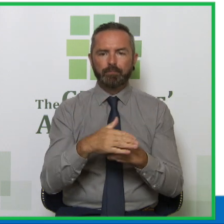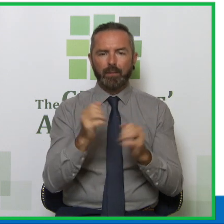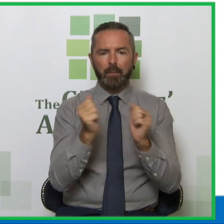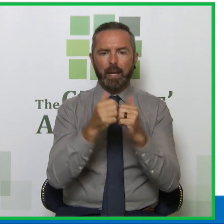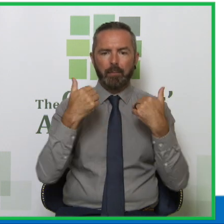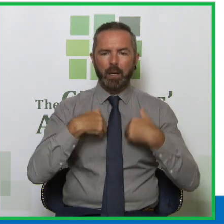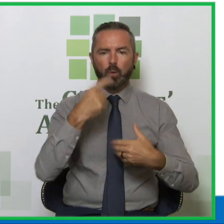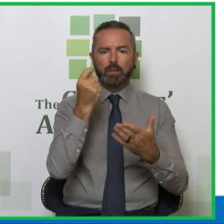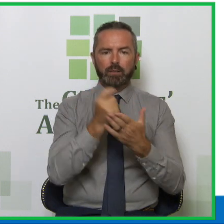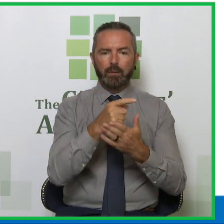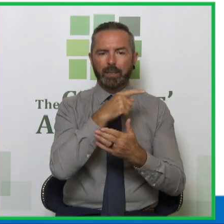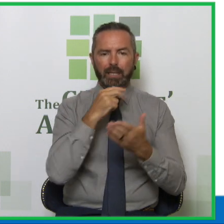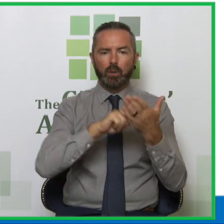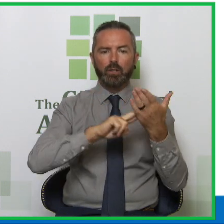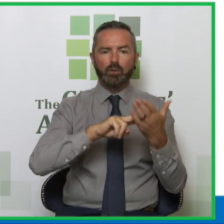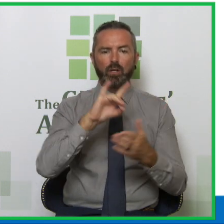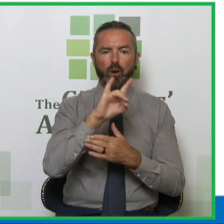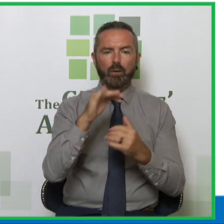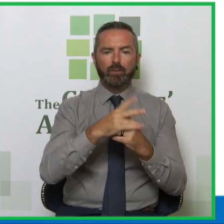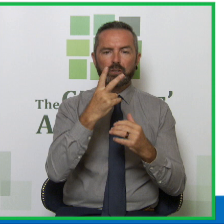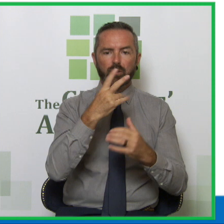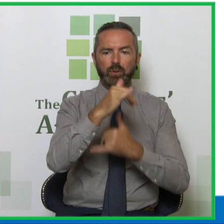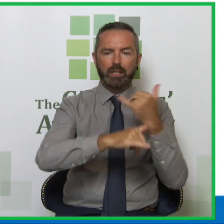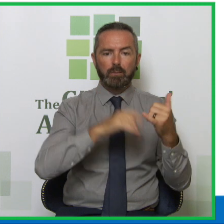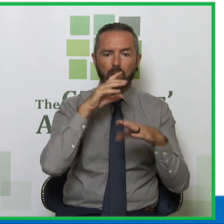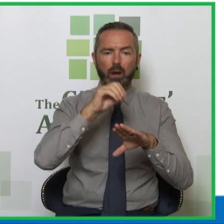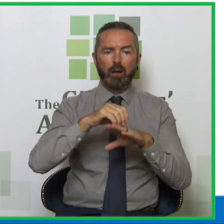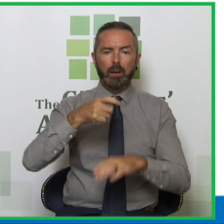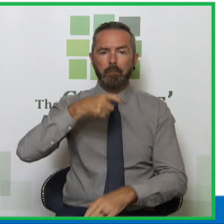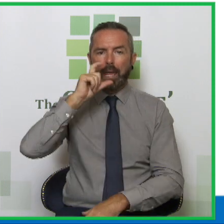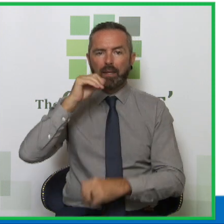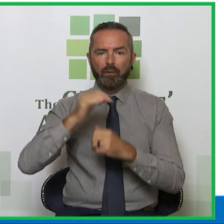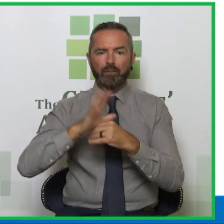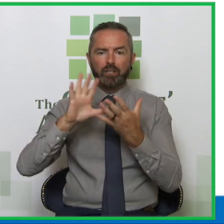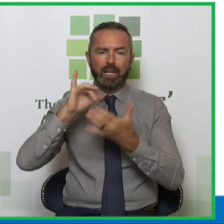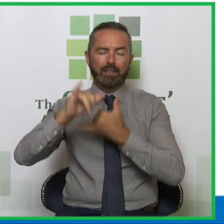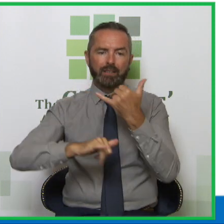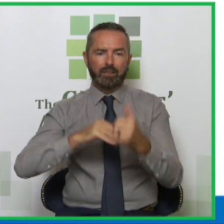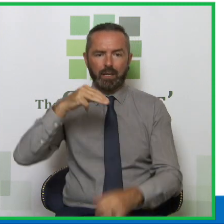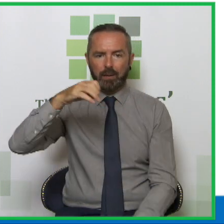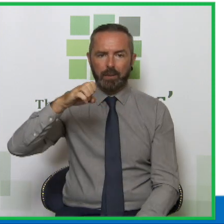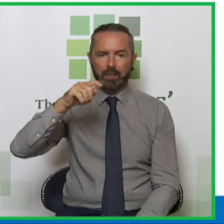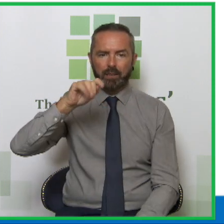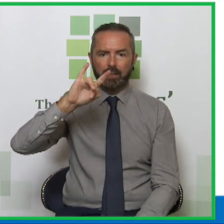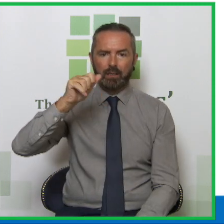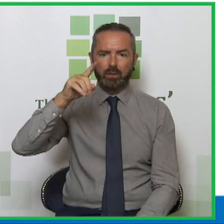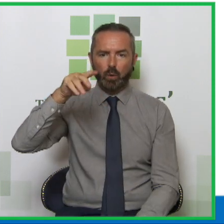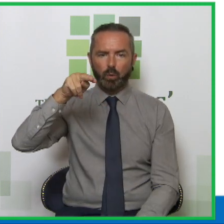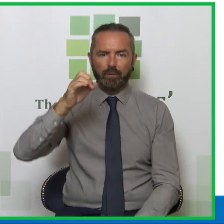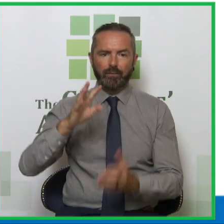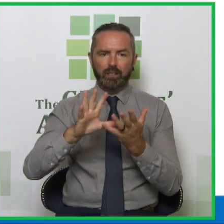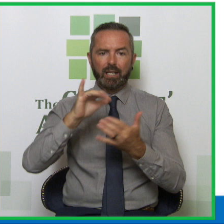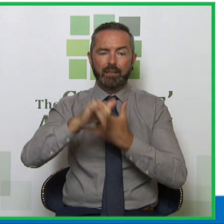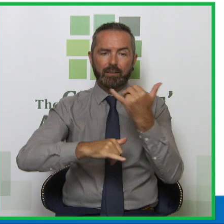I used heroin for two years. I've been on methadone for 10. You know, so these are people who are still struggling. And what we found